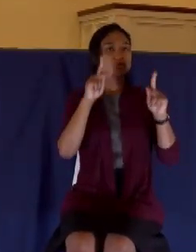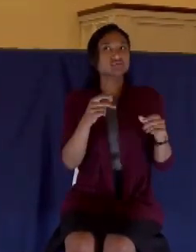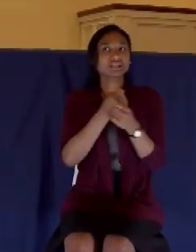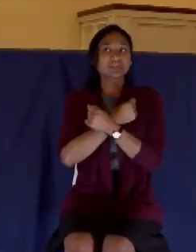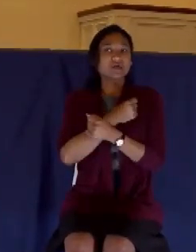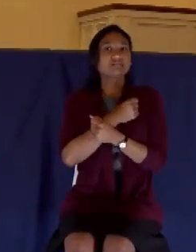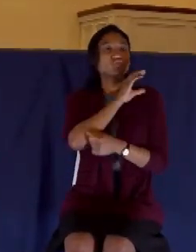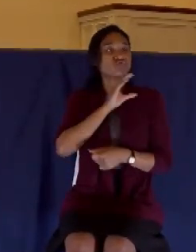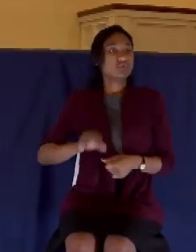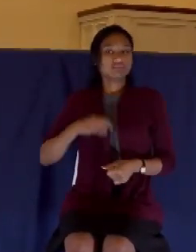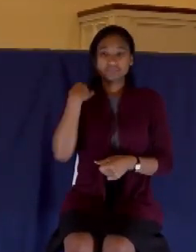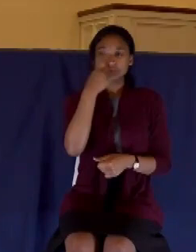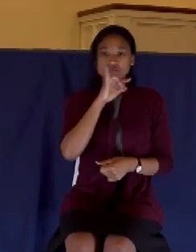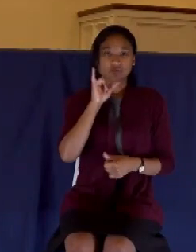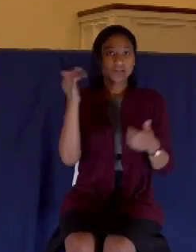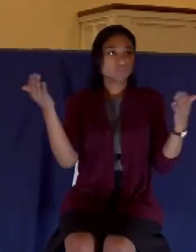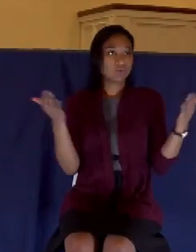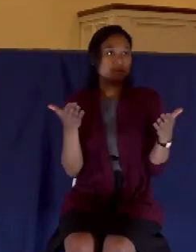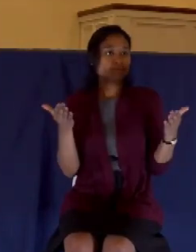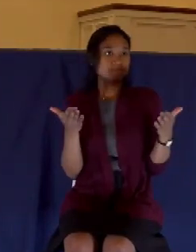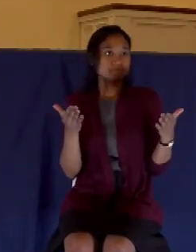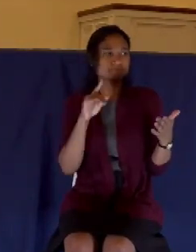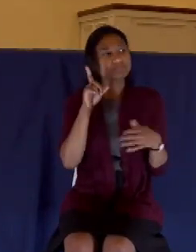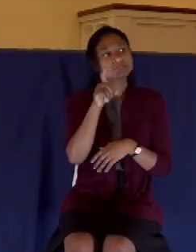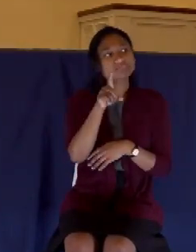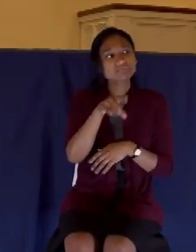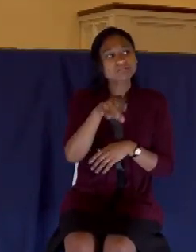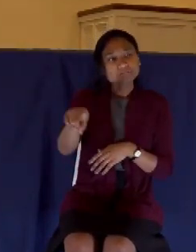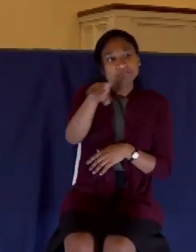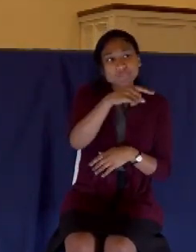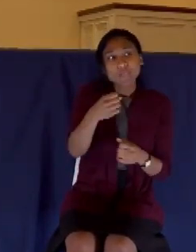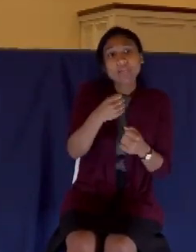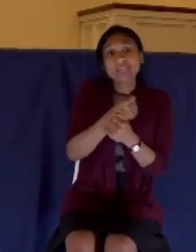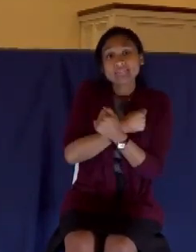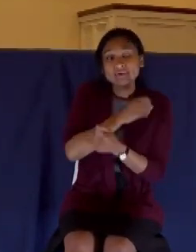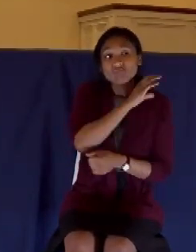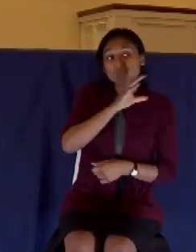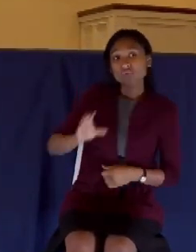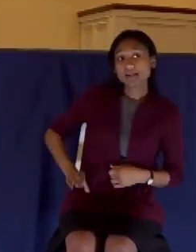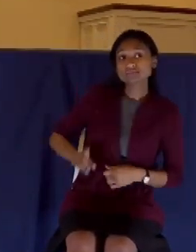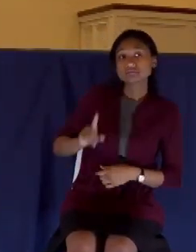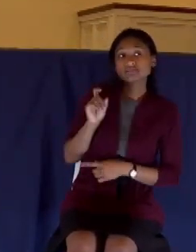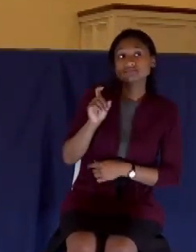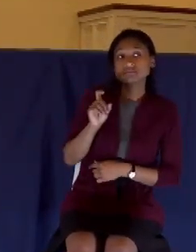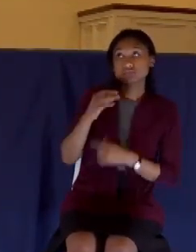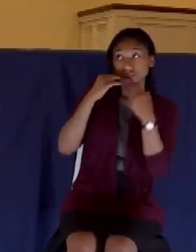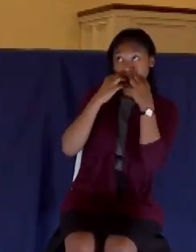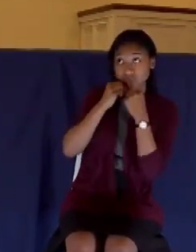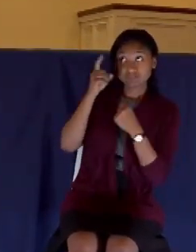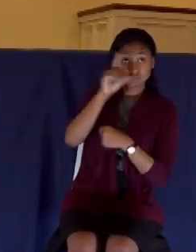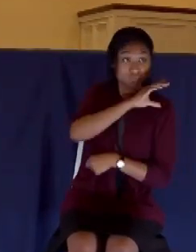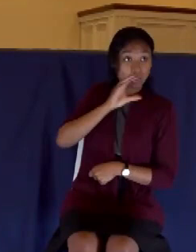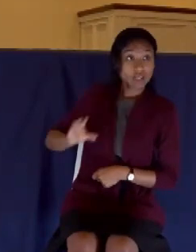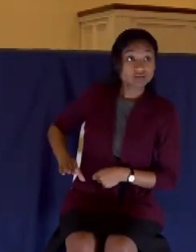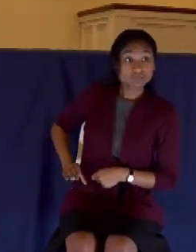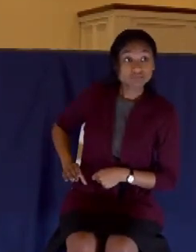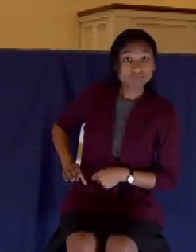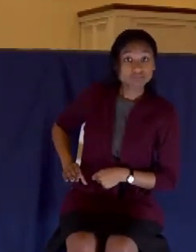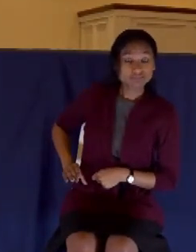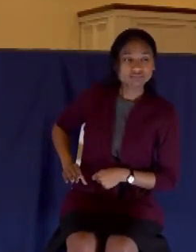morning, do you love Christ? Do you treasure him? Well, how do I know? Well, let's look at this story. Number one,